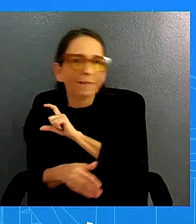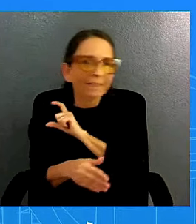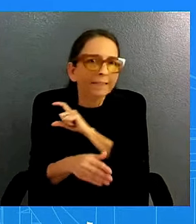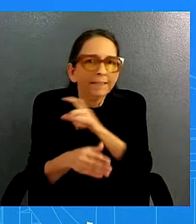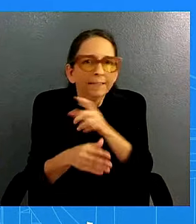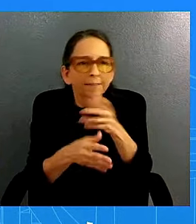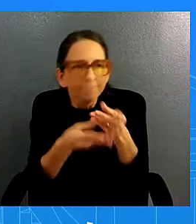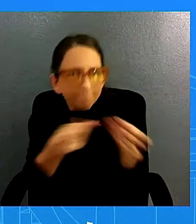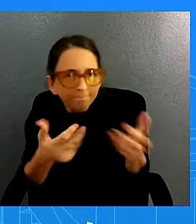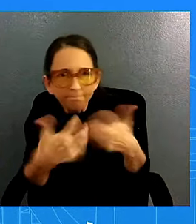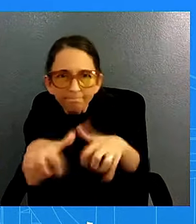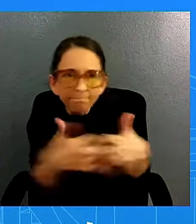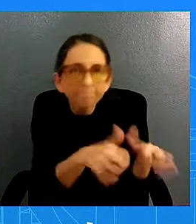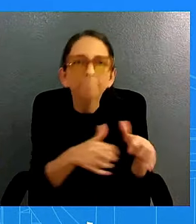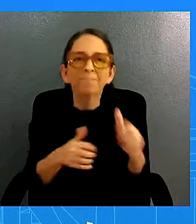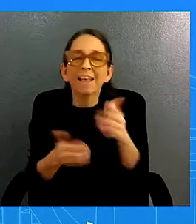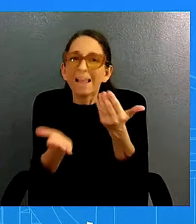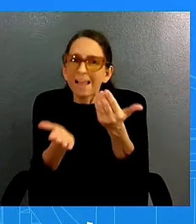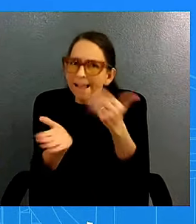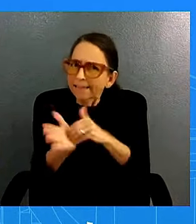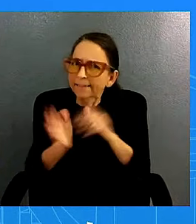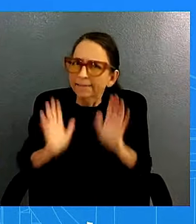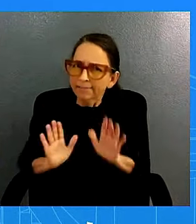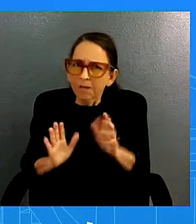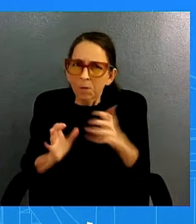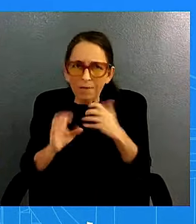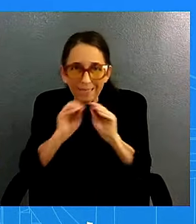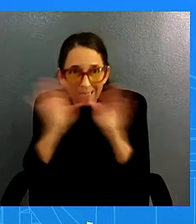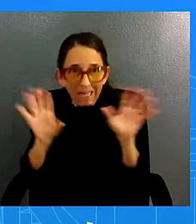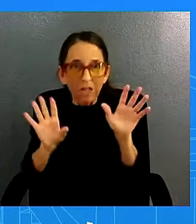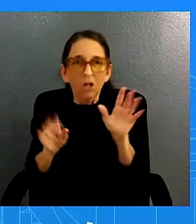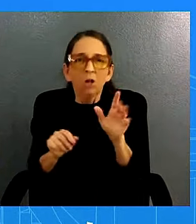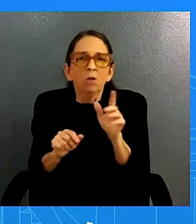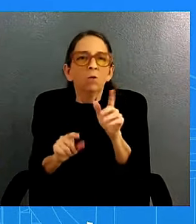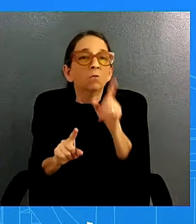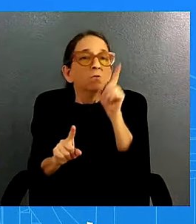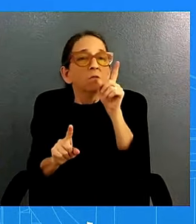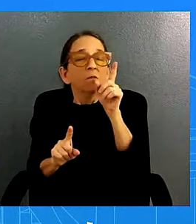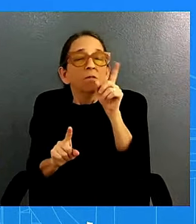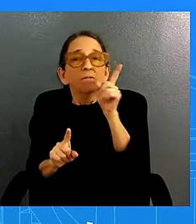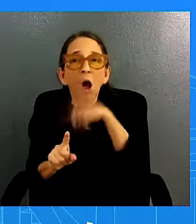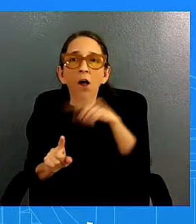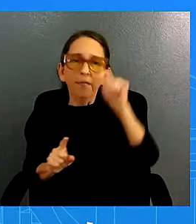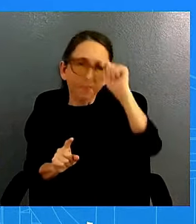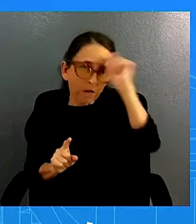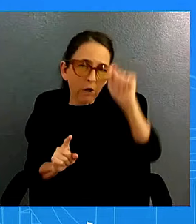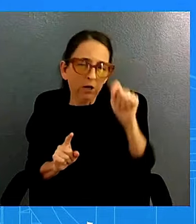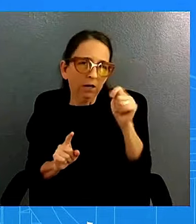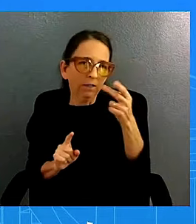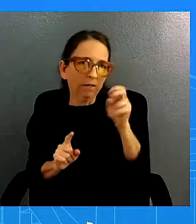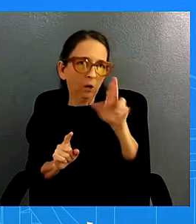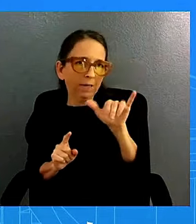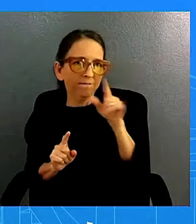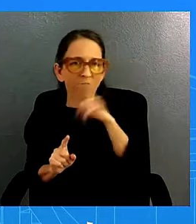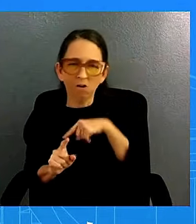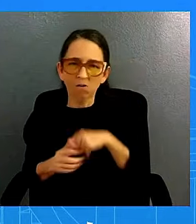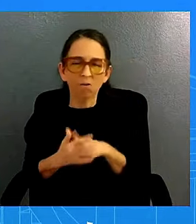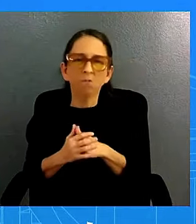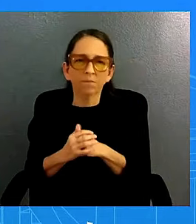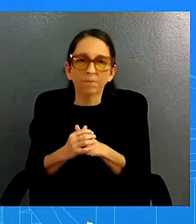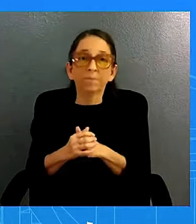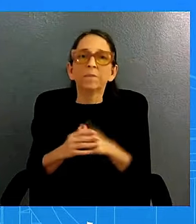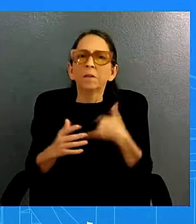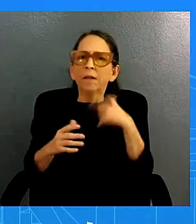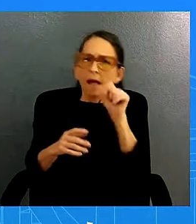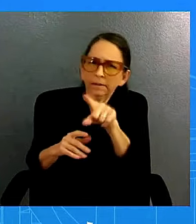from here just on that point you said if i heard you correctly four bomb sniffing dogs we provided four bomb sniffing